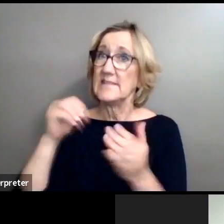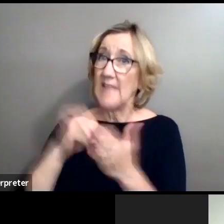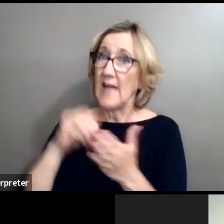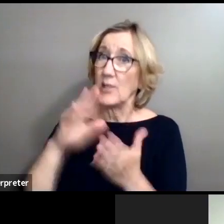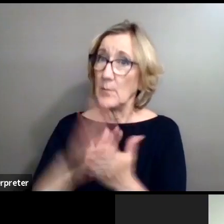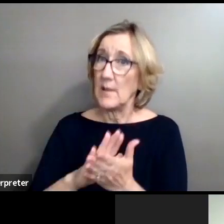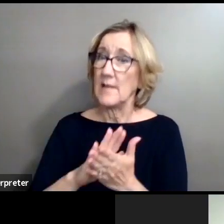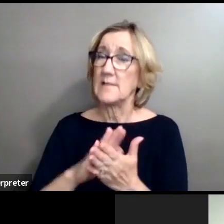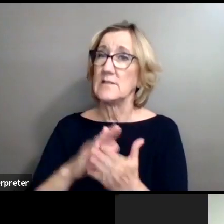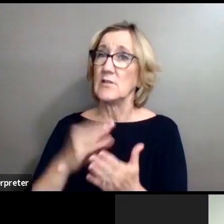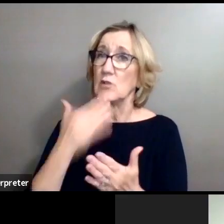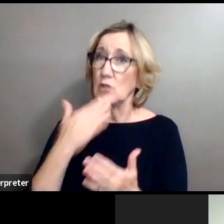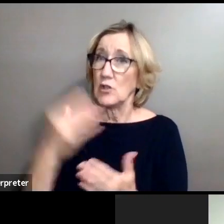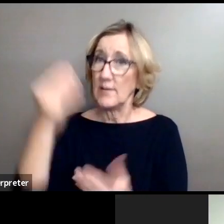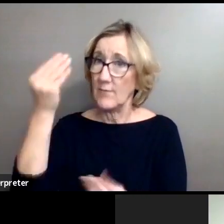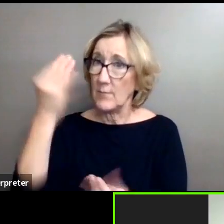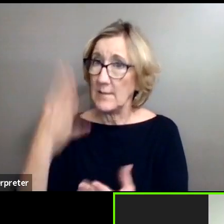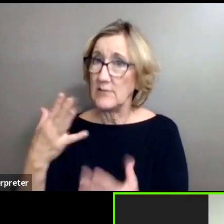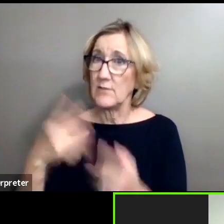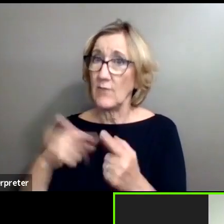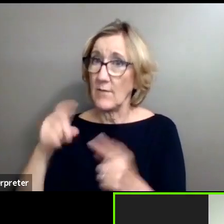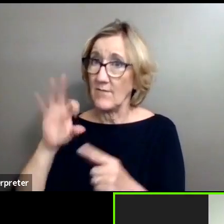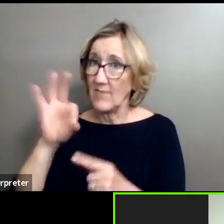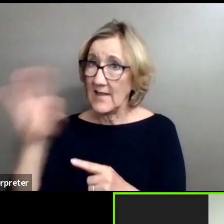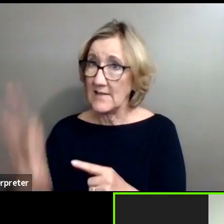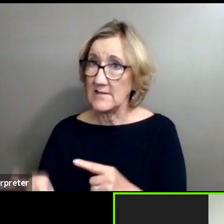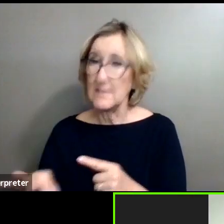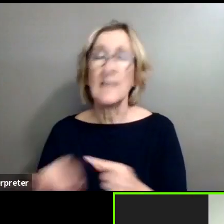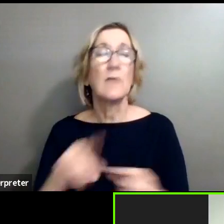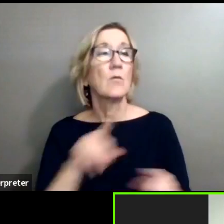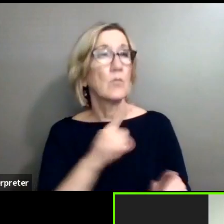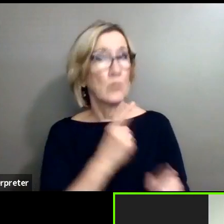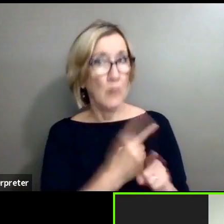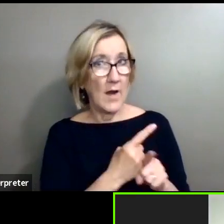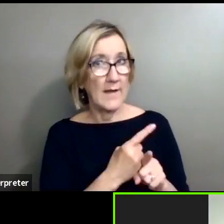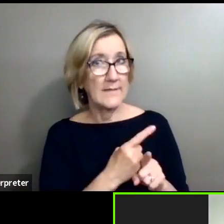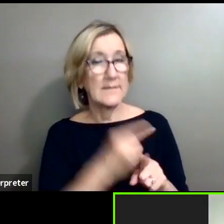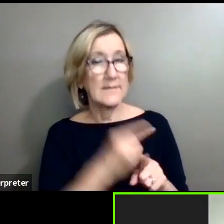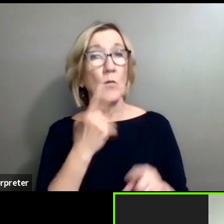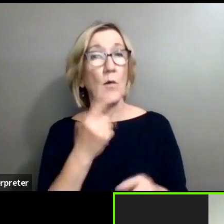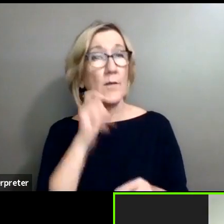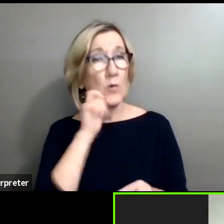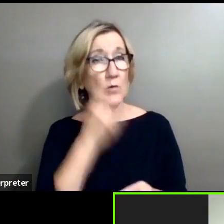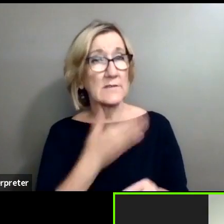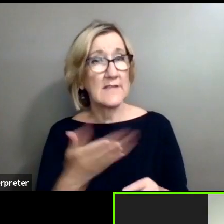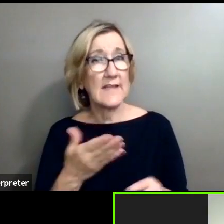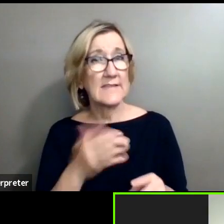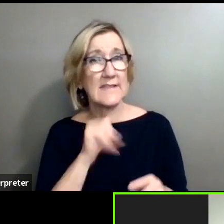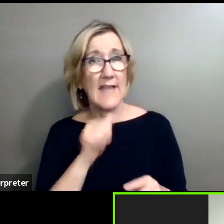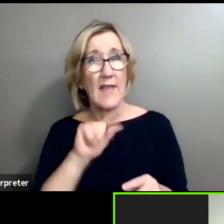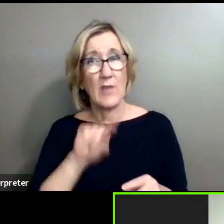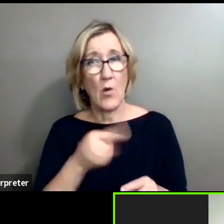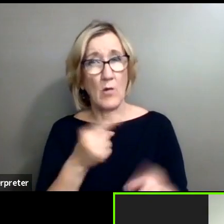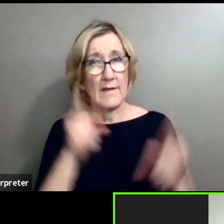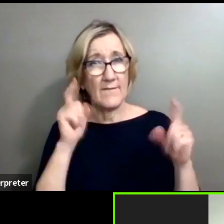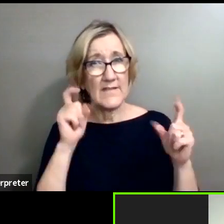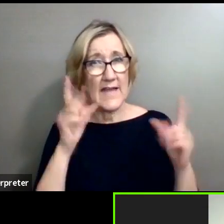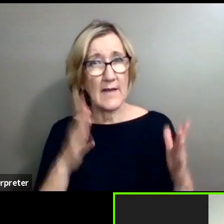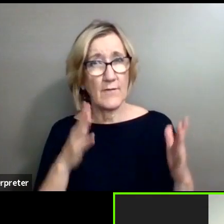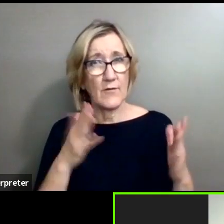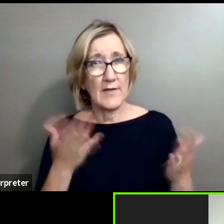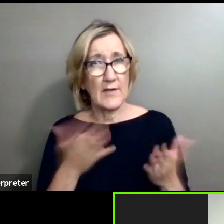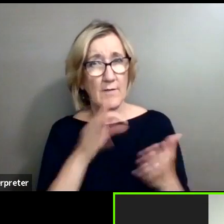really good information in Flint. Absolutely. And I think one of the coolest things about not being the only photographer in Flint